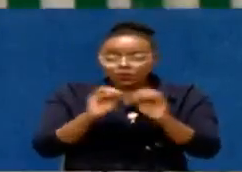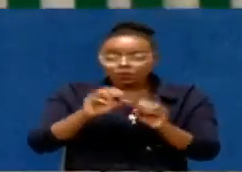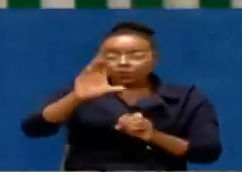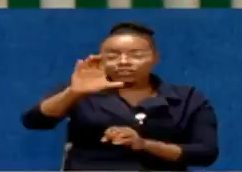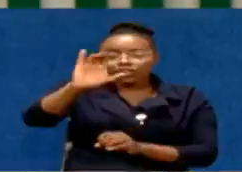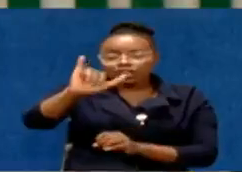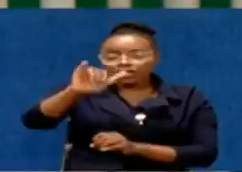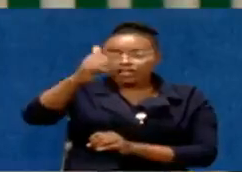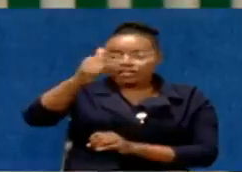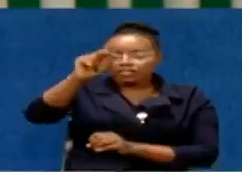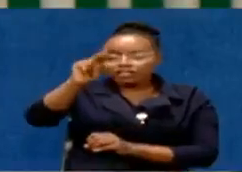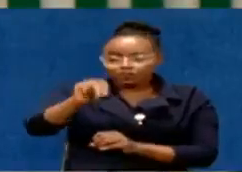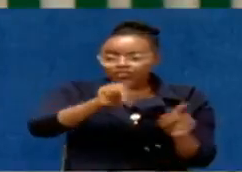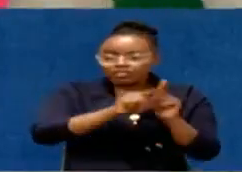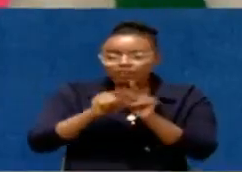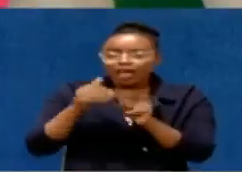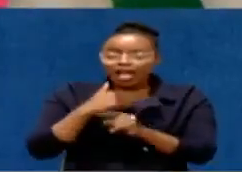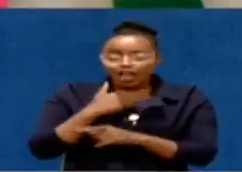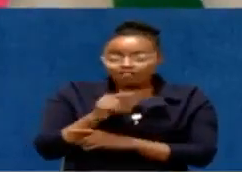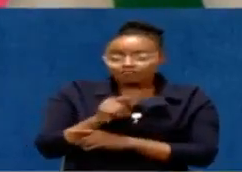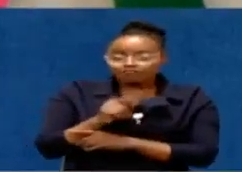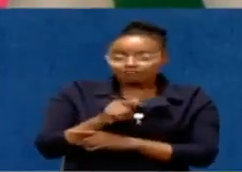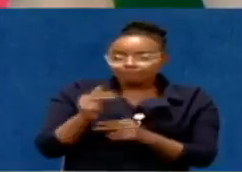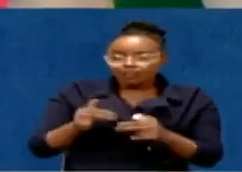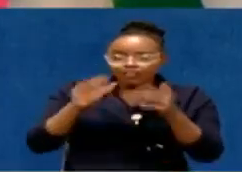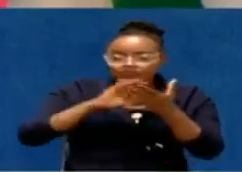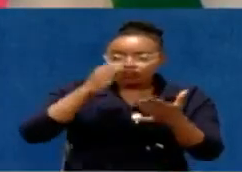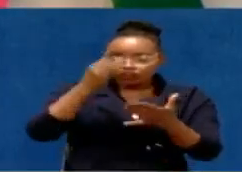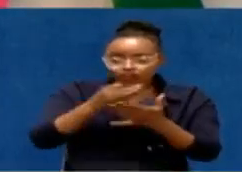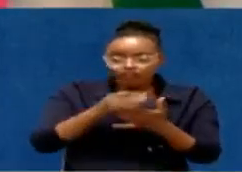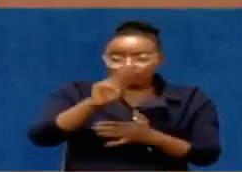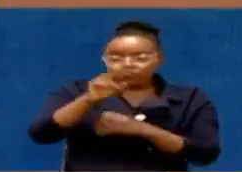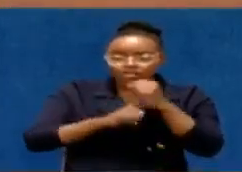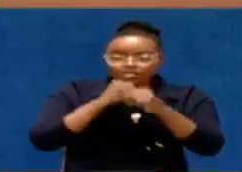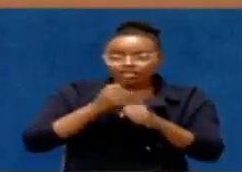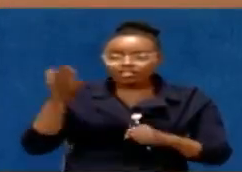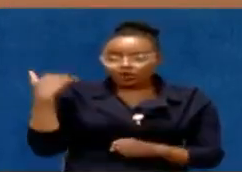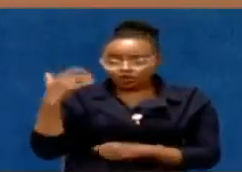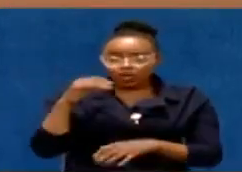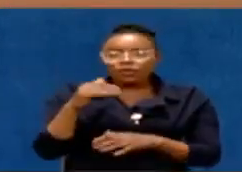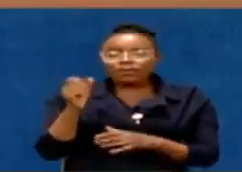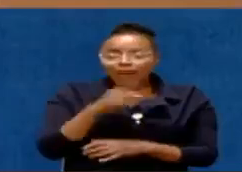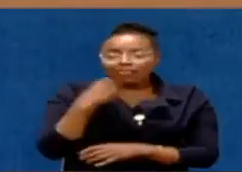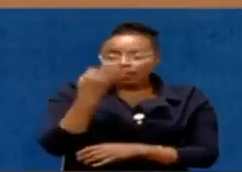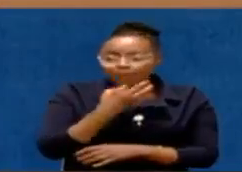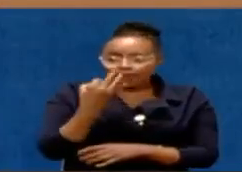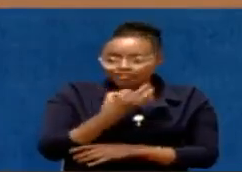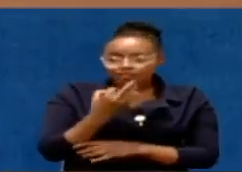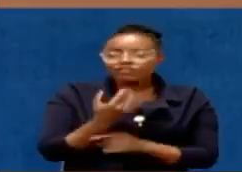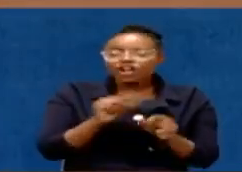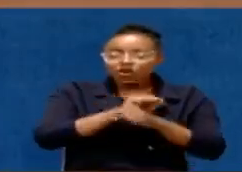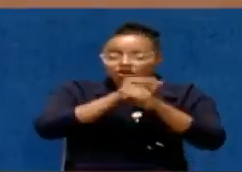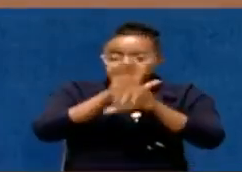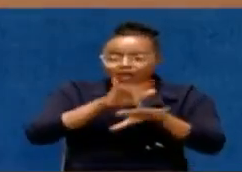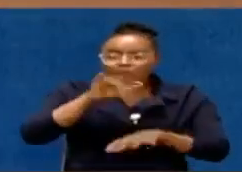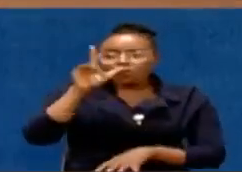CITON Investments, channeled into CITON High Yield Fund nearly two years ago. So we get too much. COVID has hit the